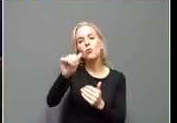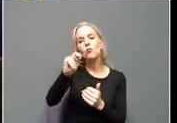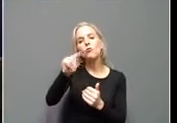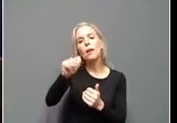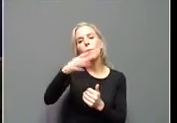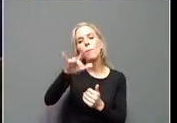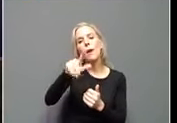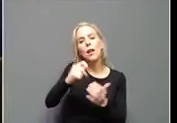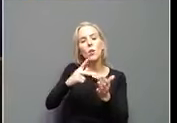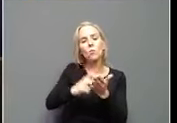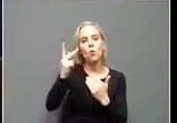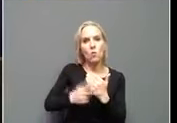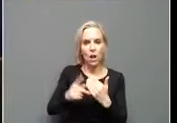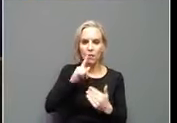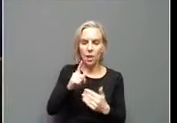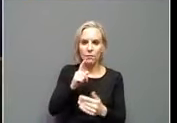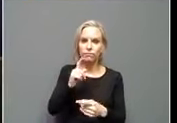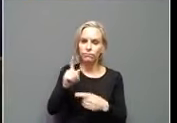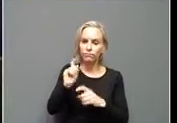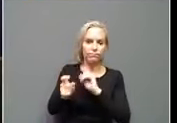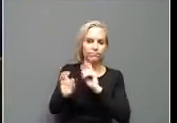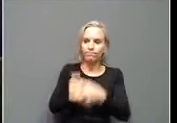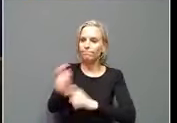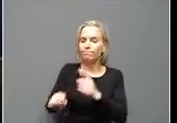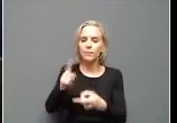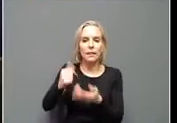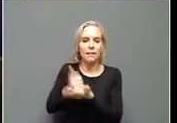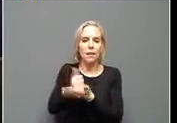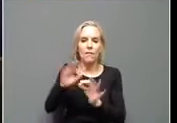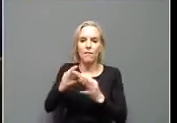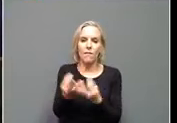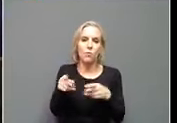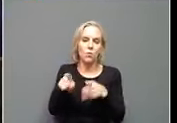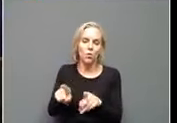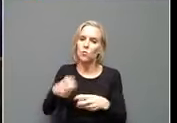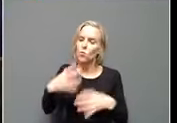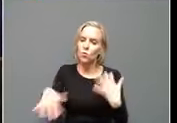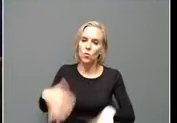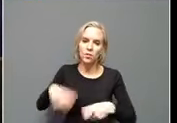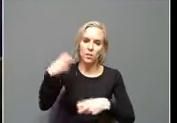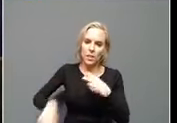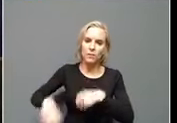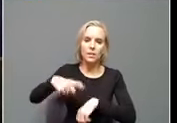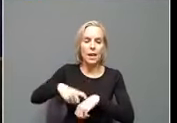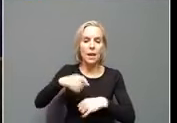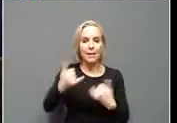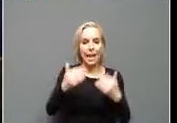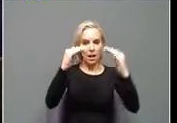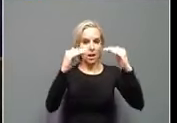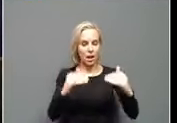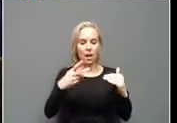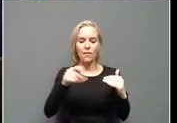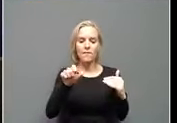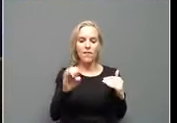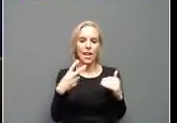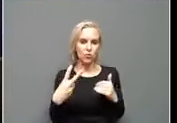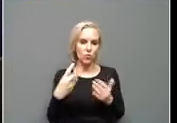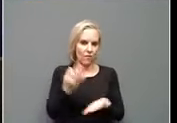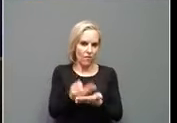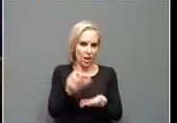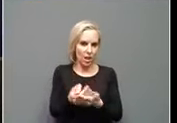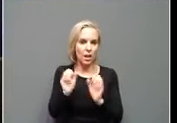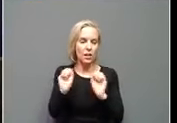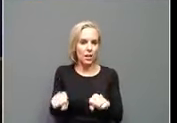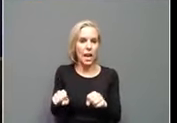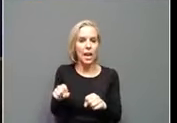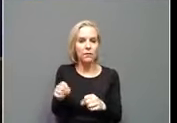during an incredibly difficult time. With the phase two funding, they're going to be able to expand the program to serve up to 3,000 Kentucky